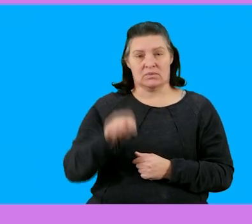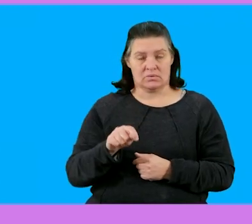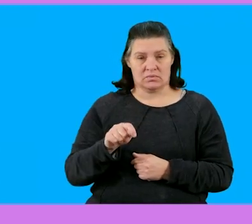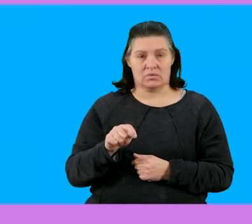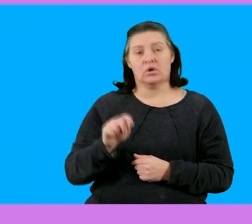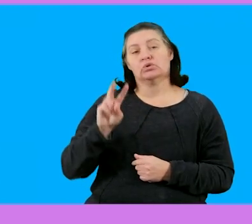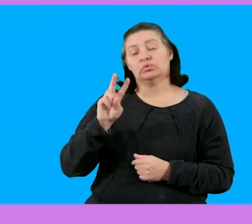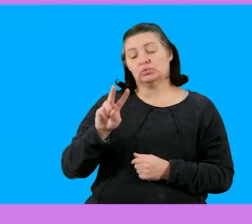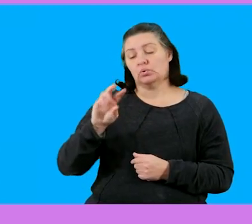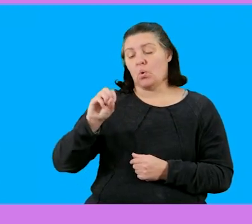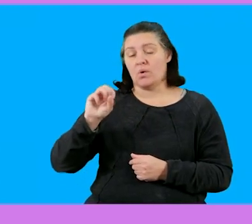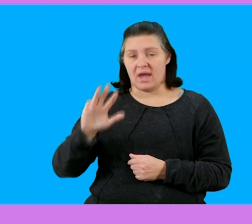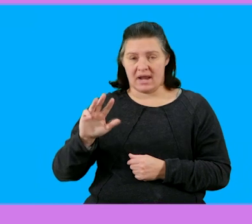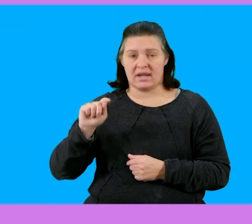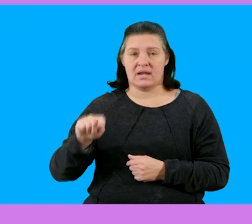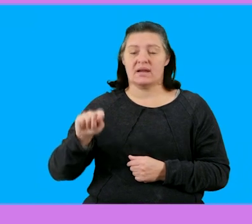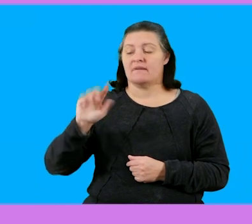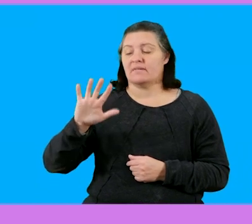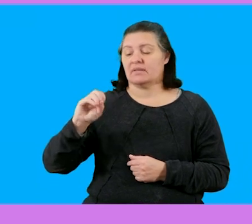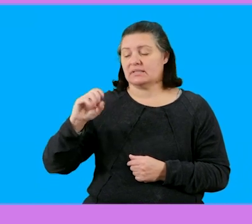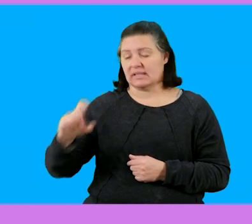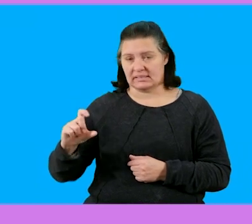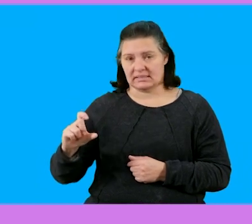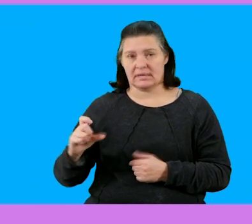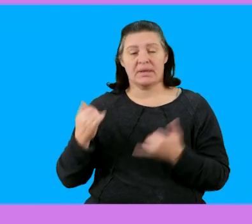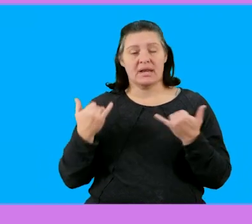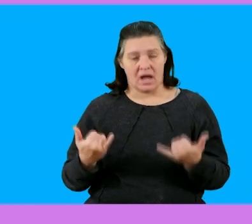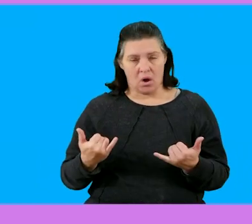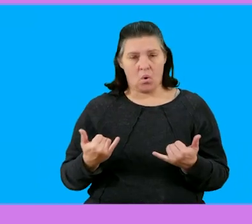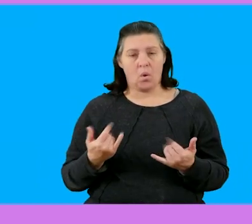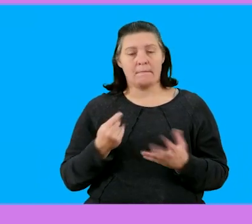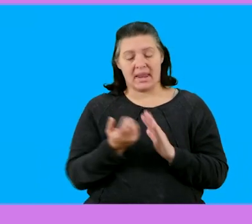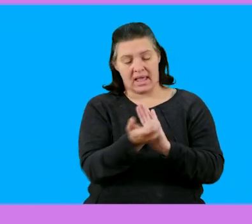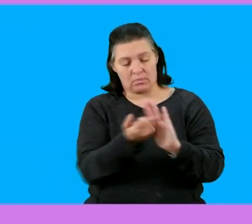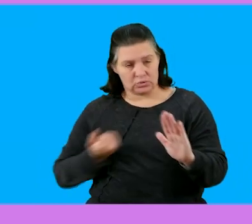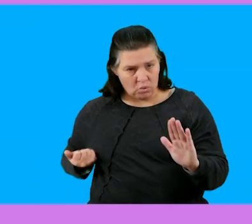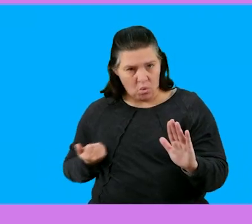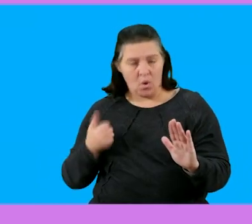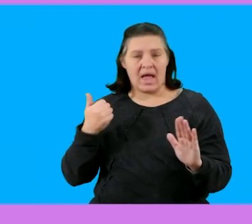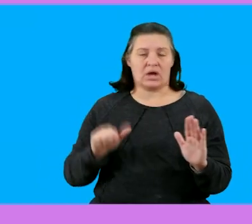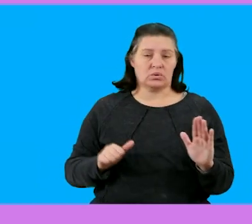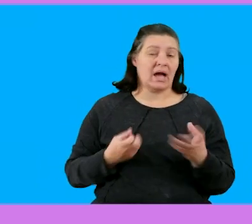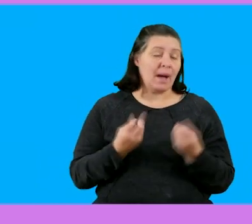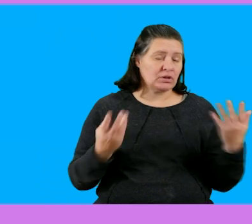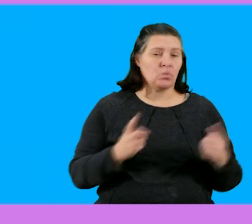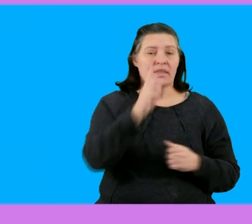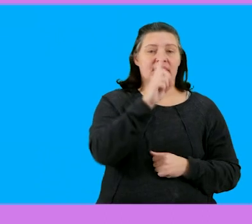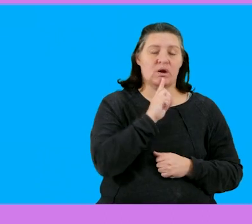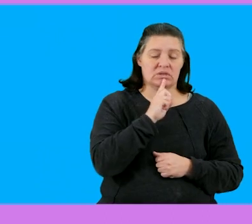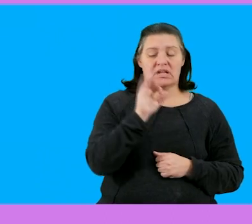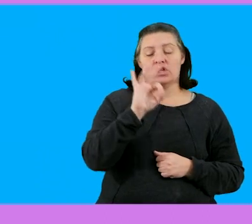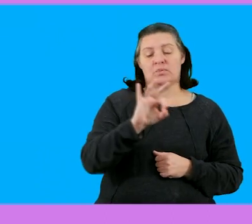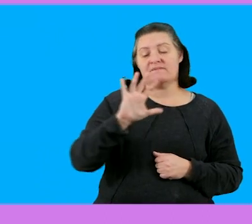,209 rent and 50 cents but now money is taken out of the account an amount of